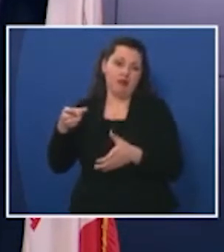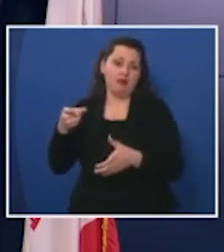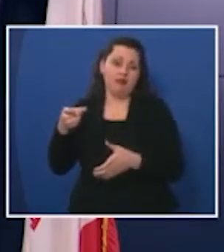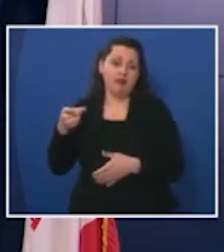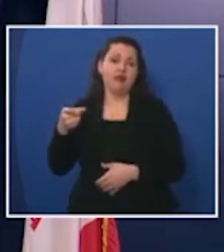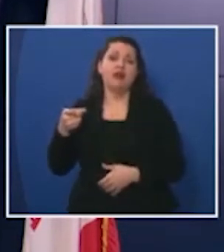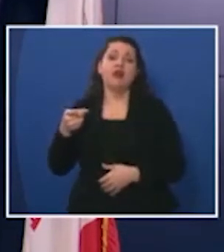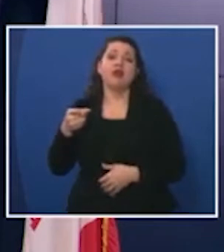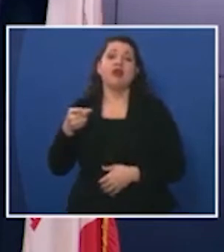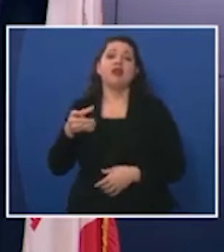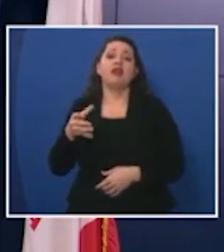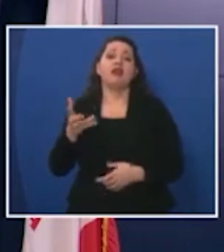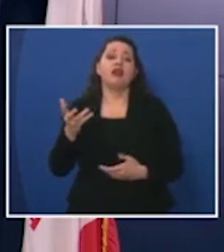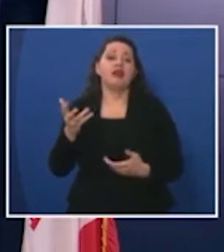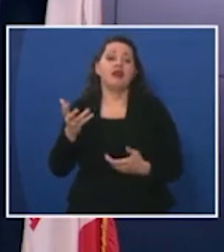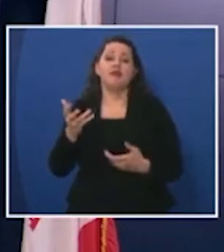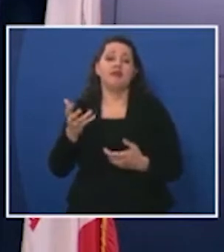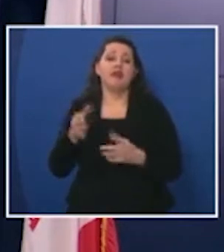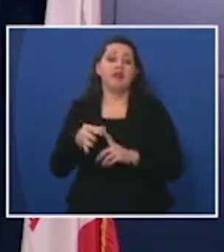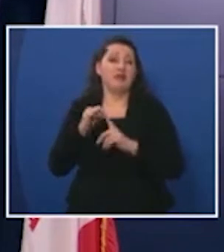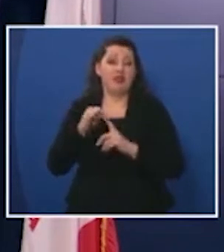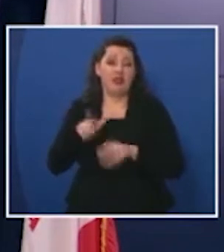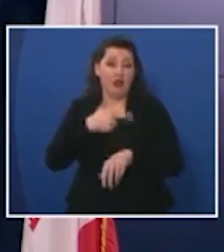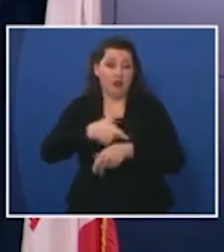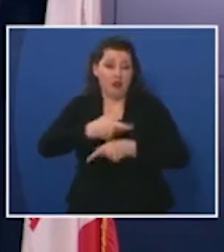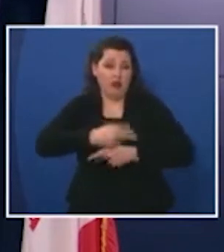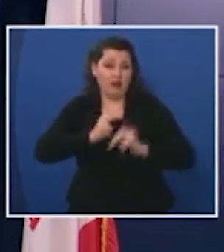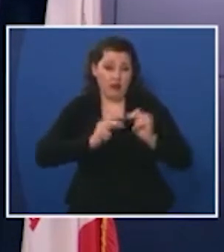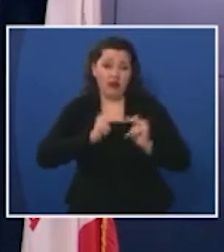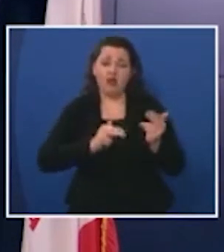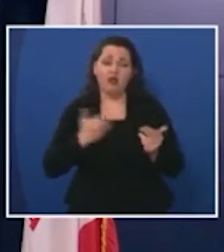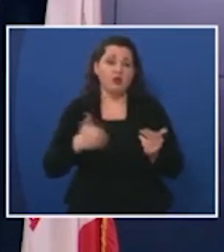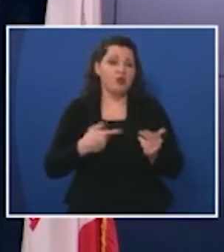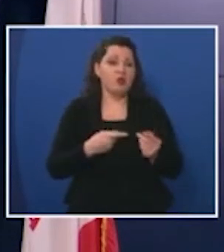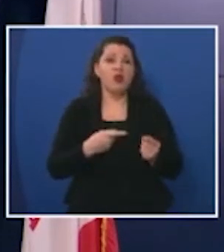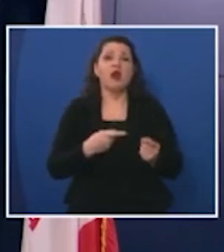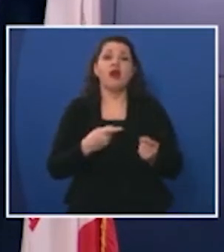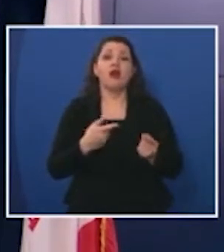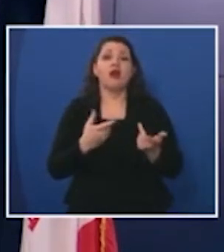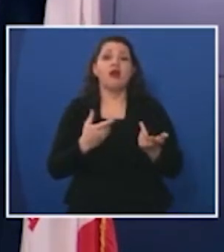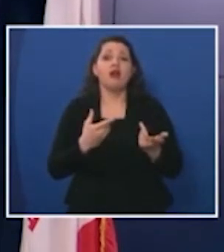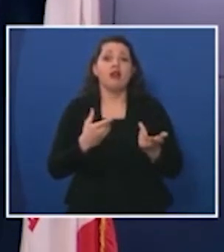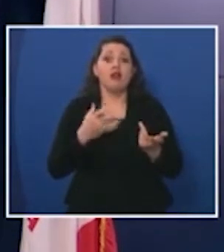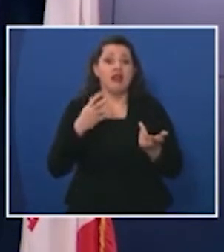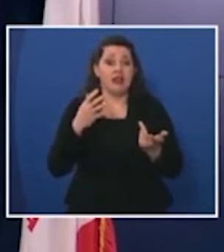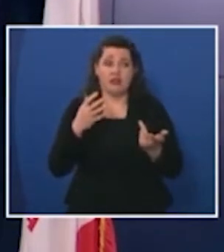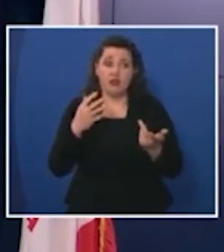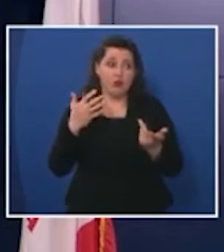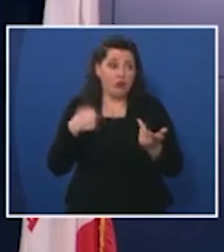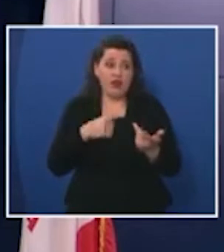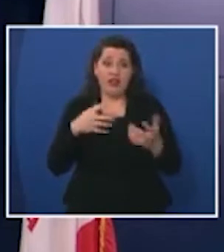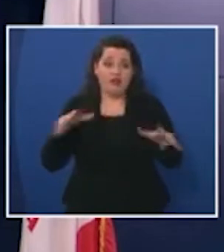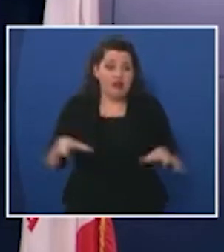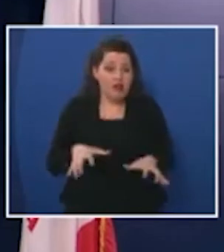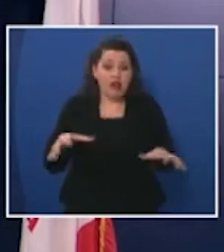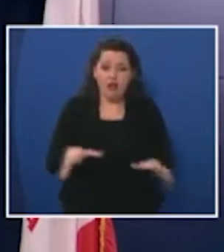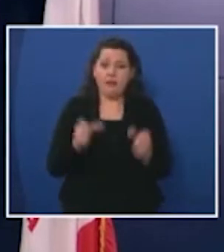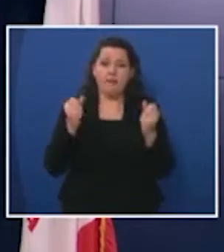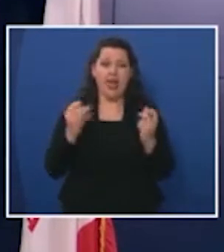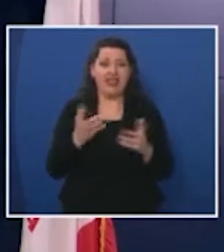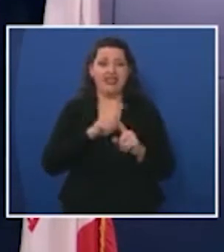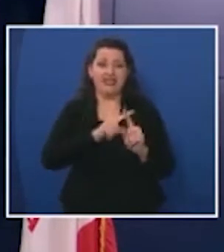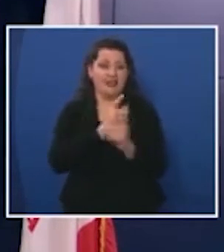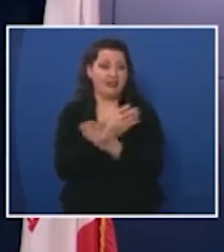and especially in our long-term care facilities even with the proactive mitigation steps